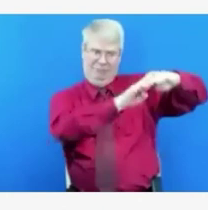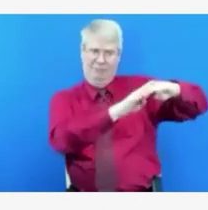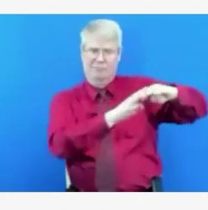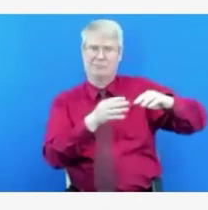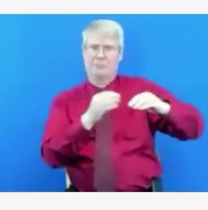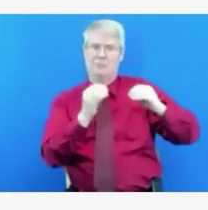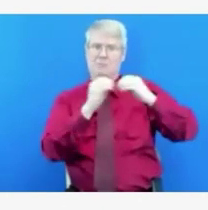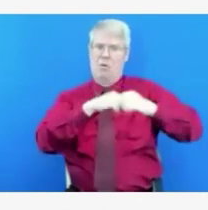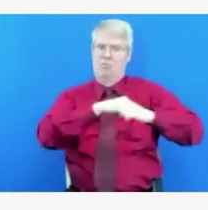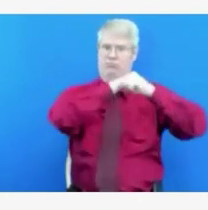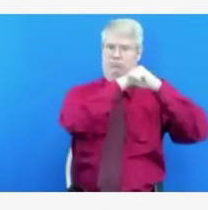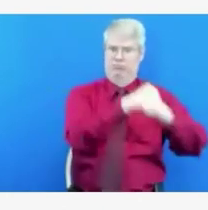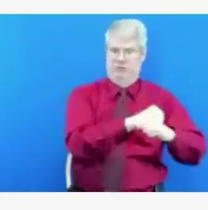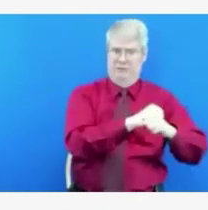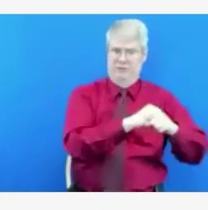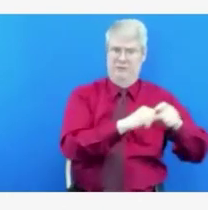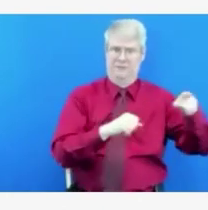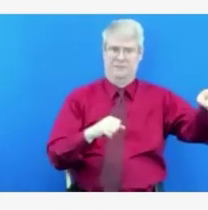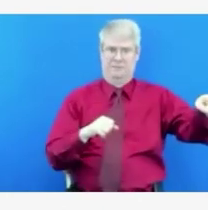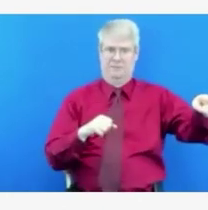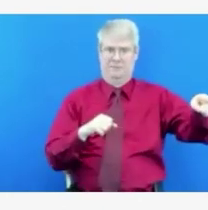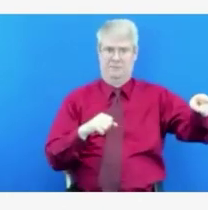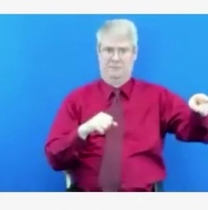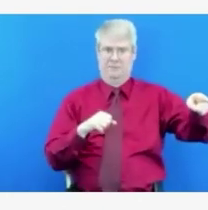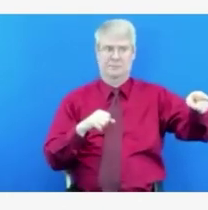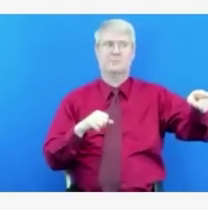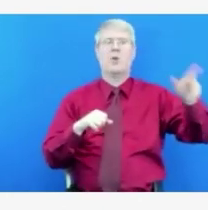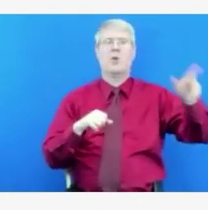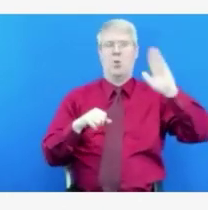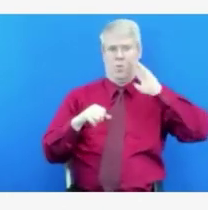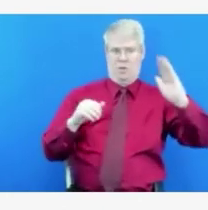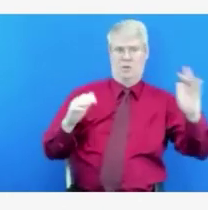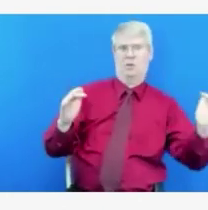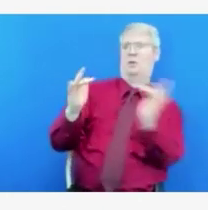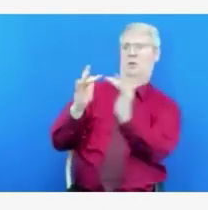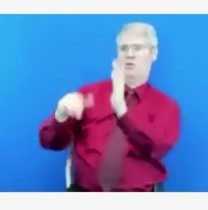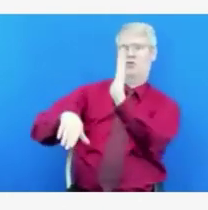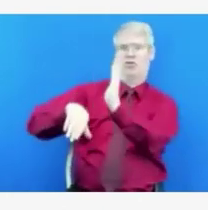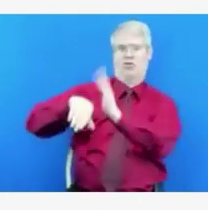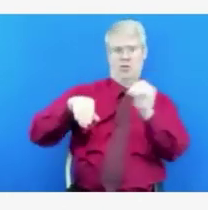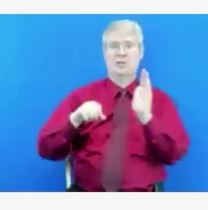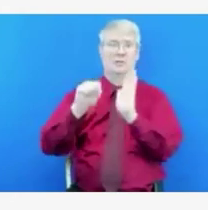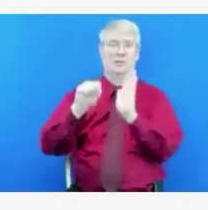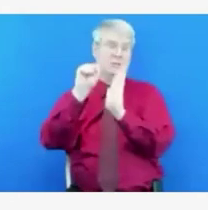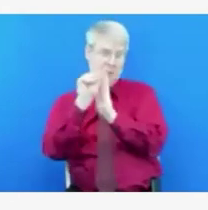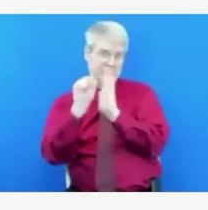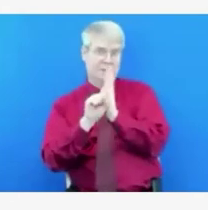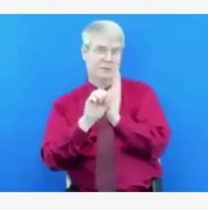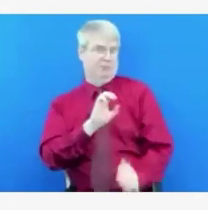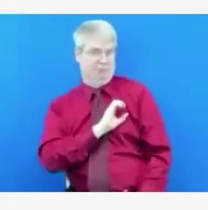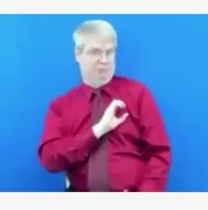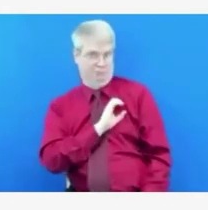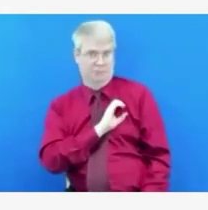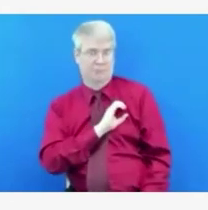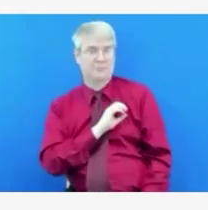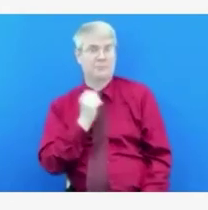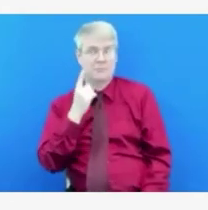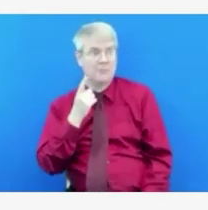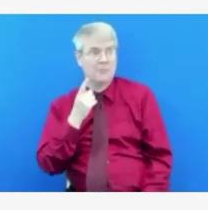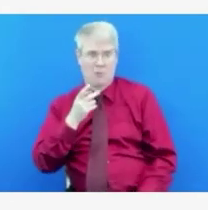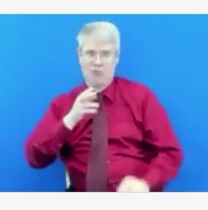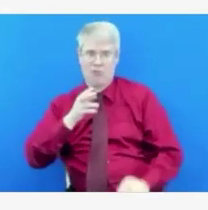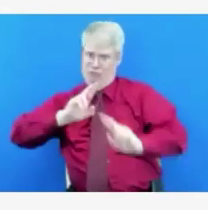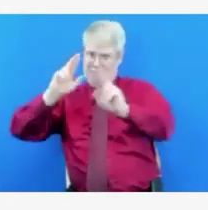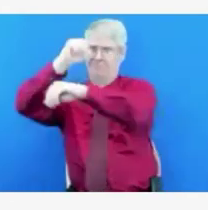That has not occurred yet. So, to me, that means that the hospitals around the state are able to